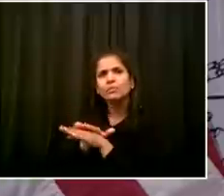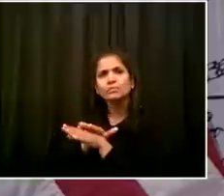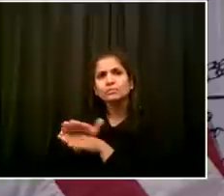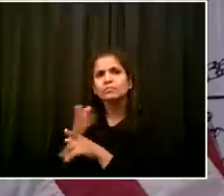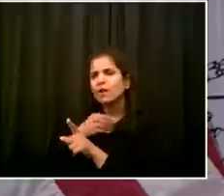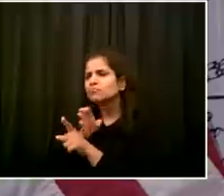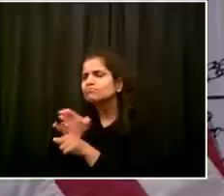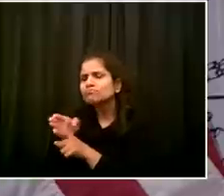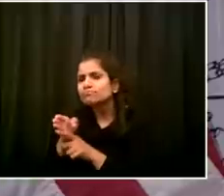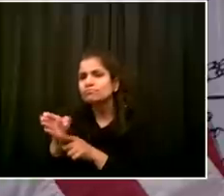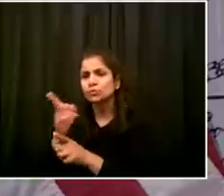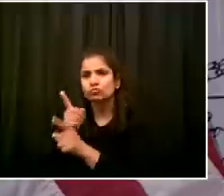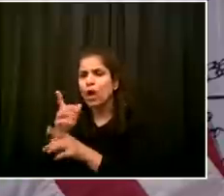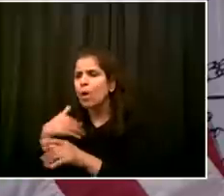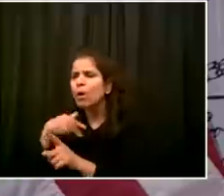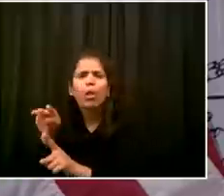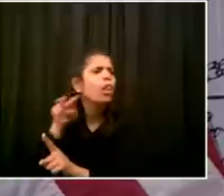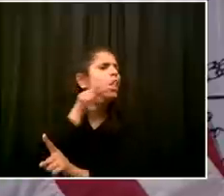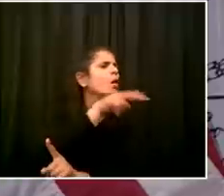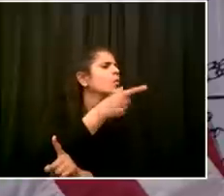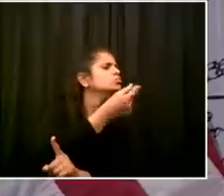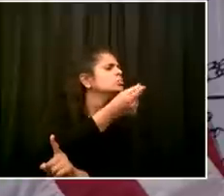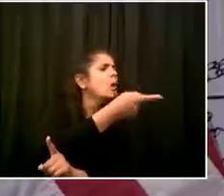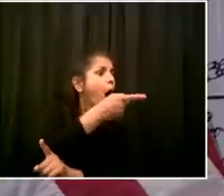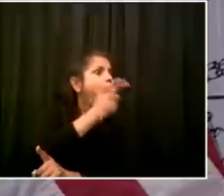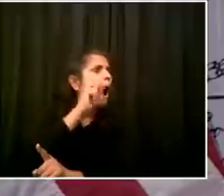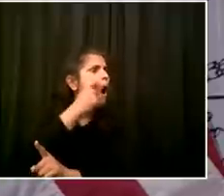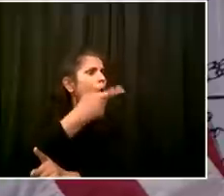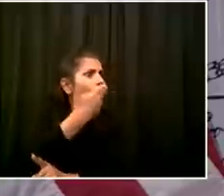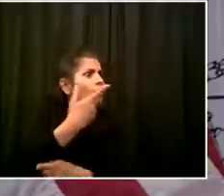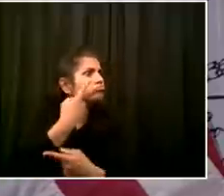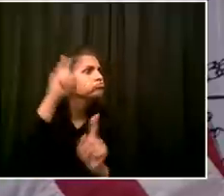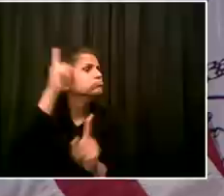that people's health and safety is secure to take each step.